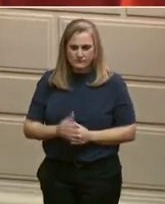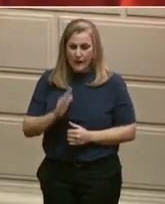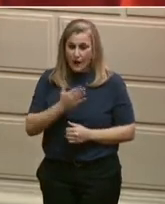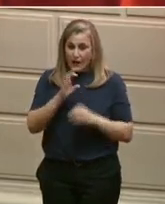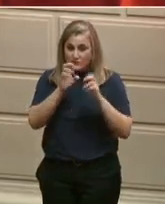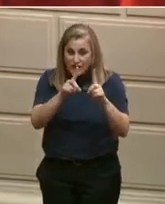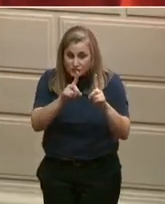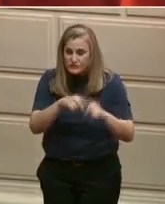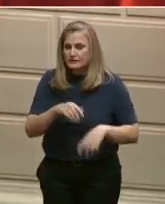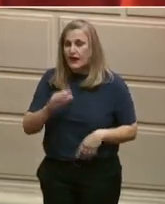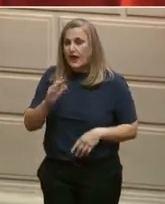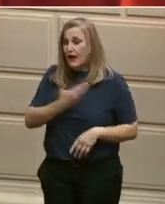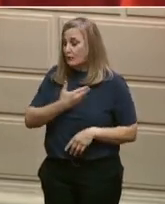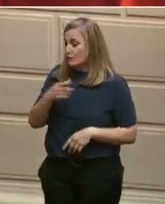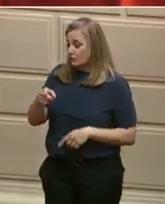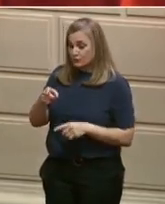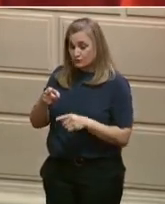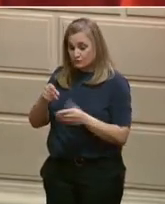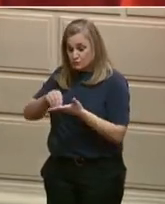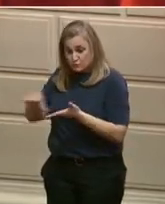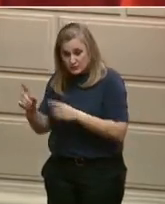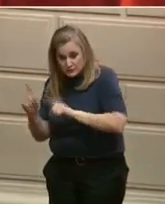and FASA completion.